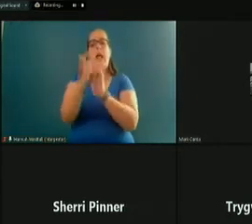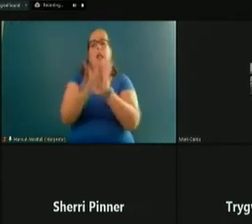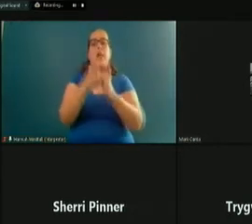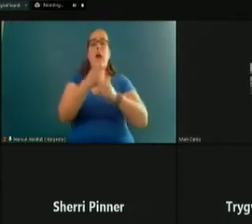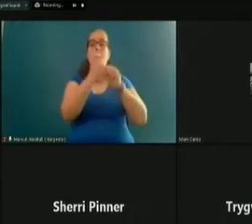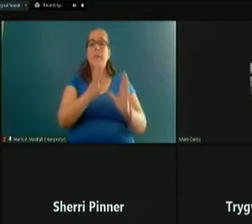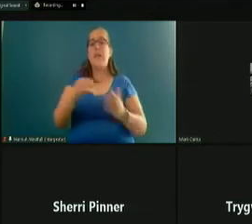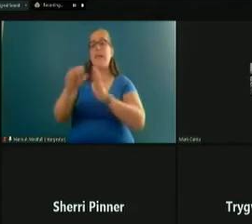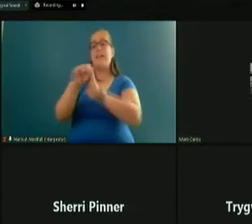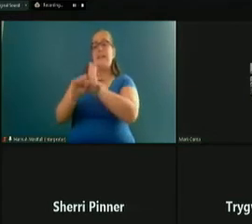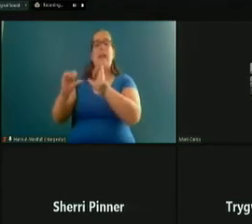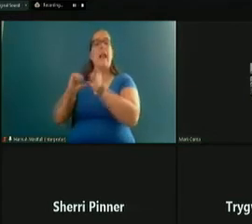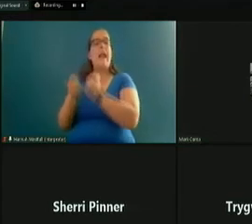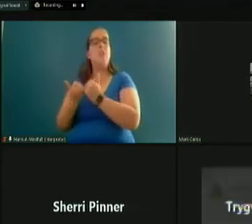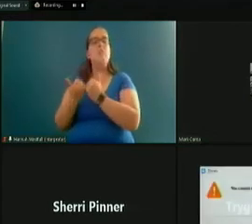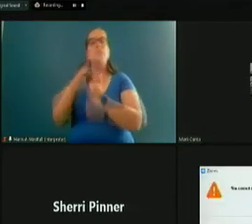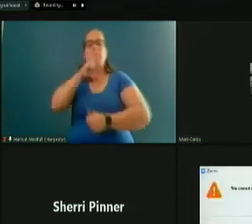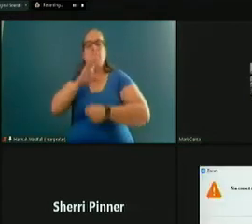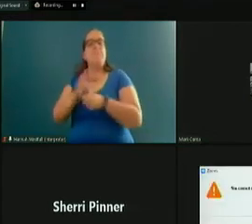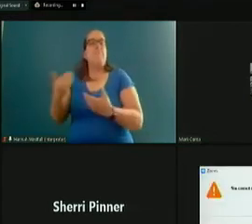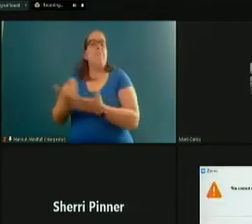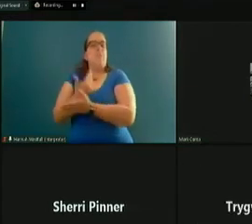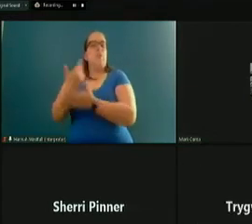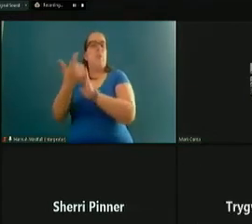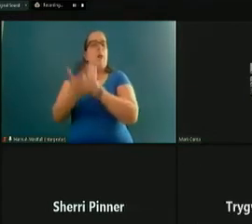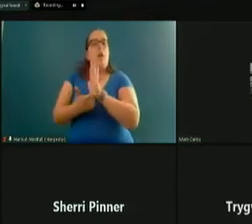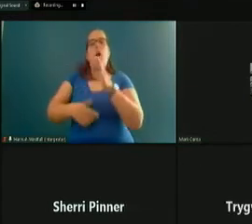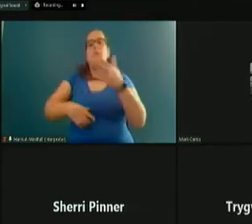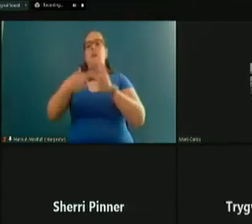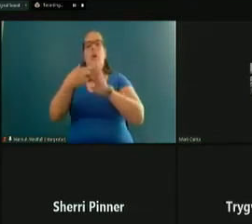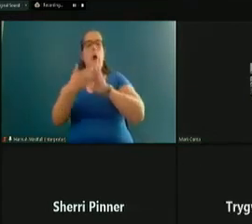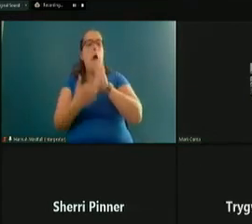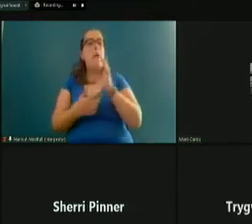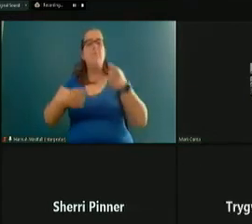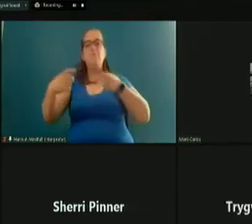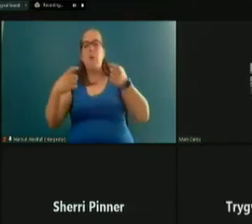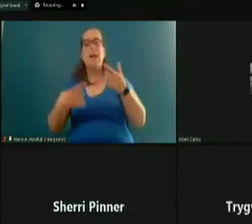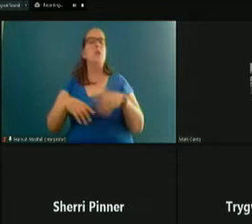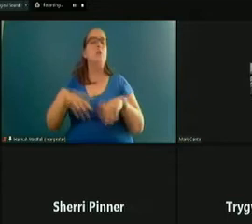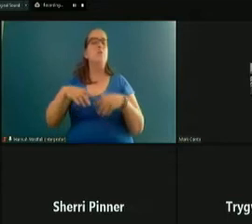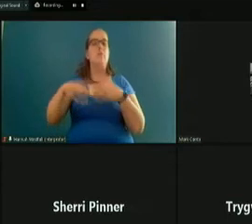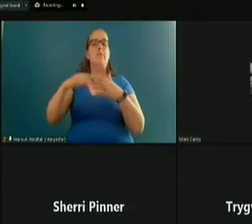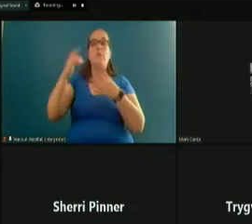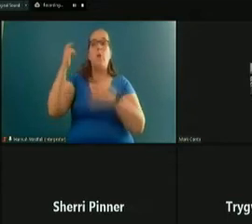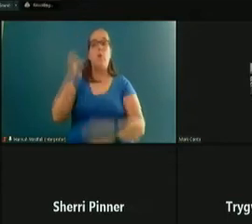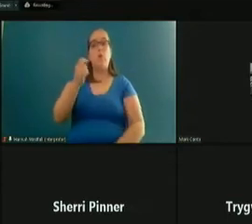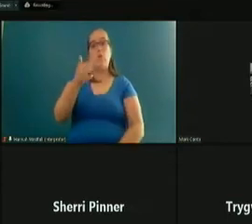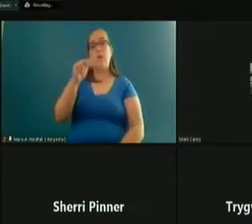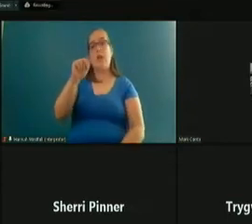agencies to ensure new laws, regulations, grants, and funding programs benefit our residents.